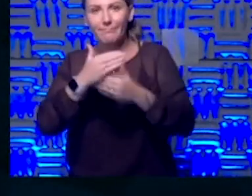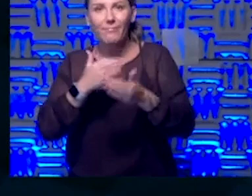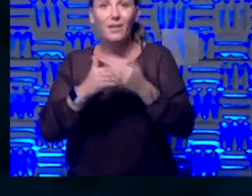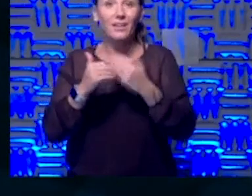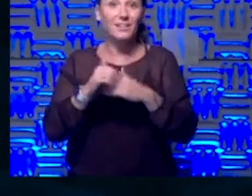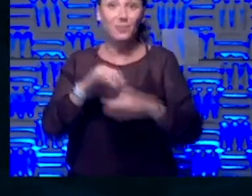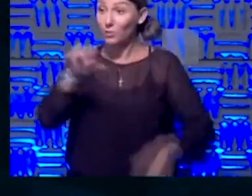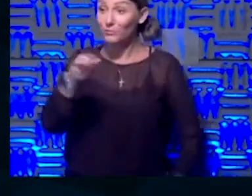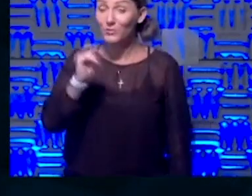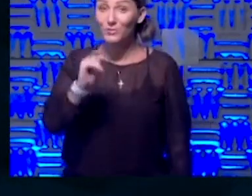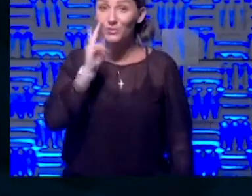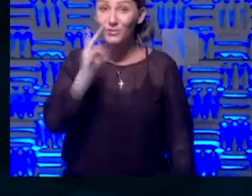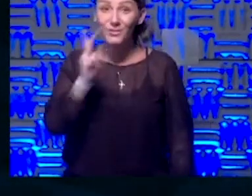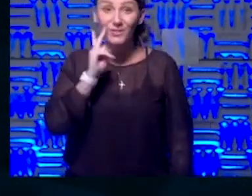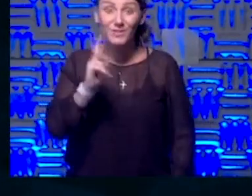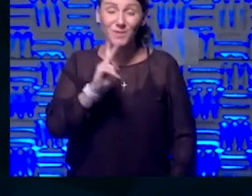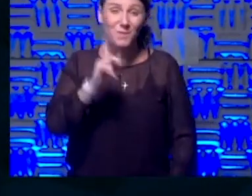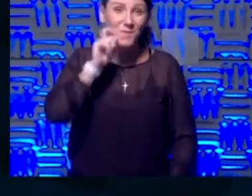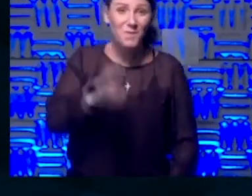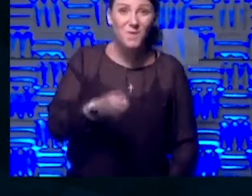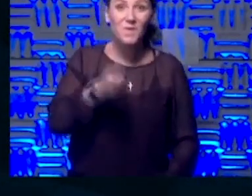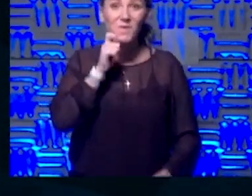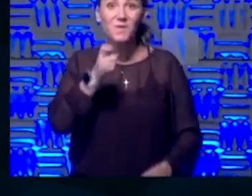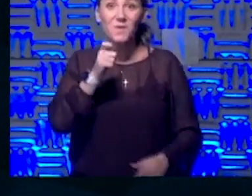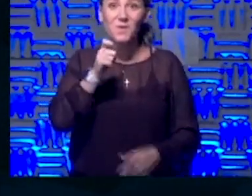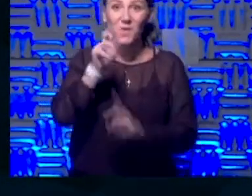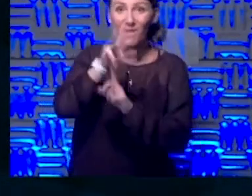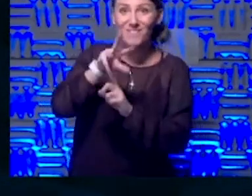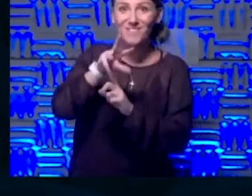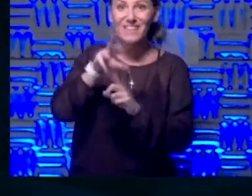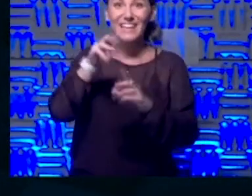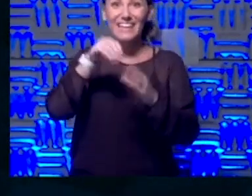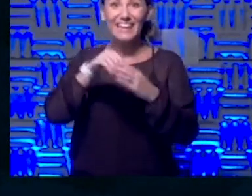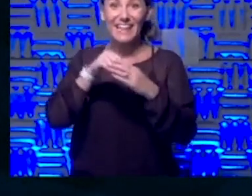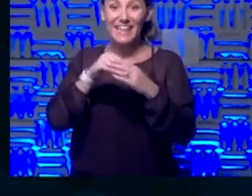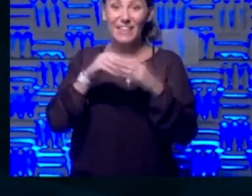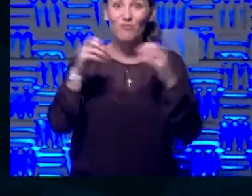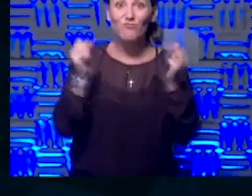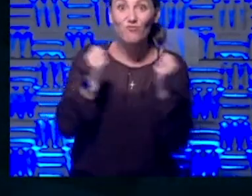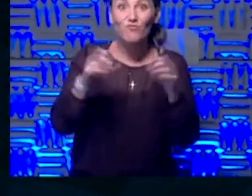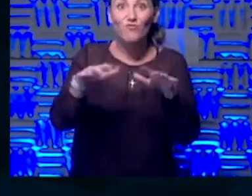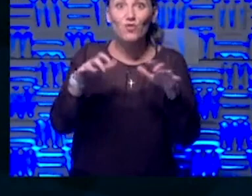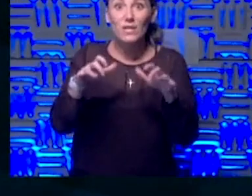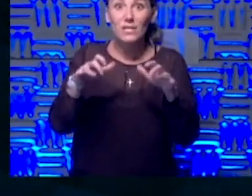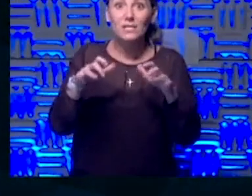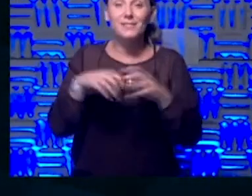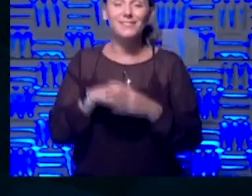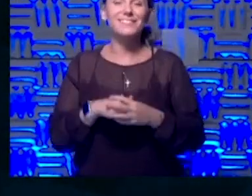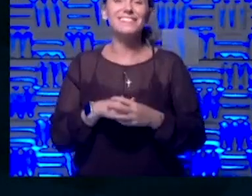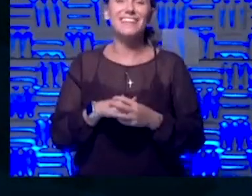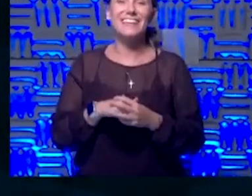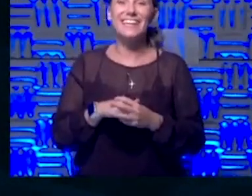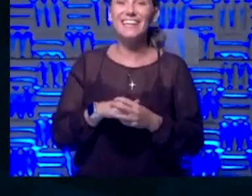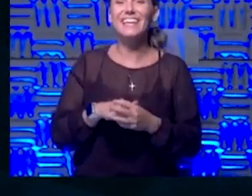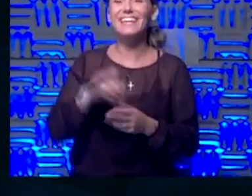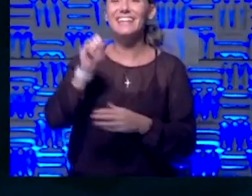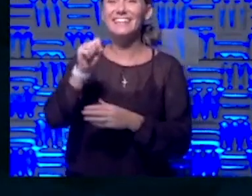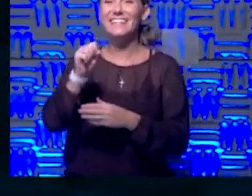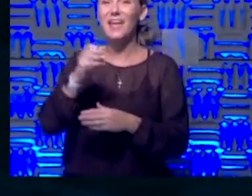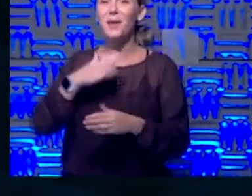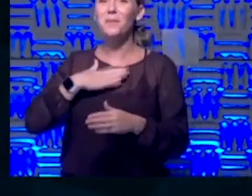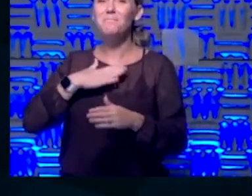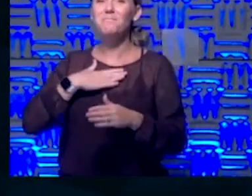did you get to see our really cool shot in the freezer? That's the real question. If you saw the- Yeah, my undergrad is in